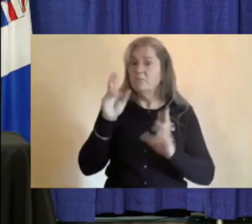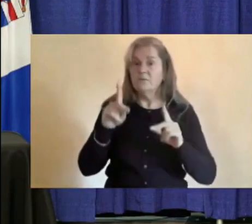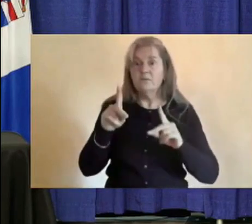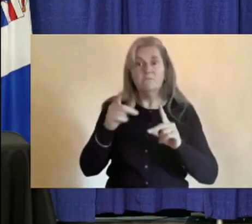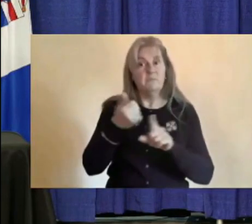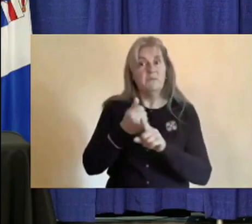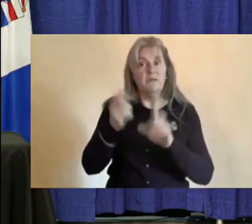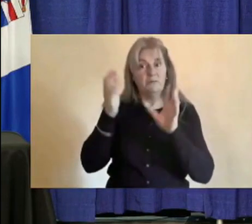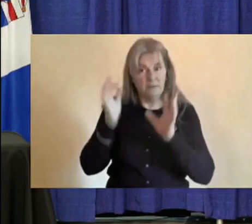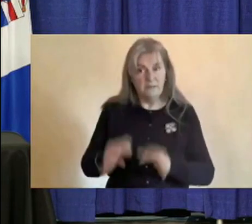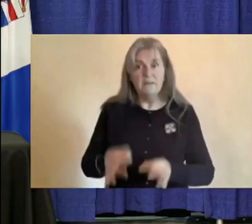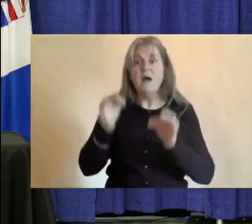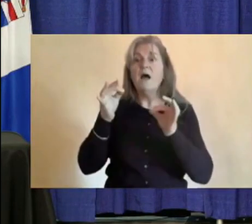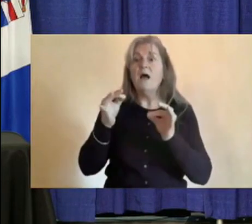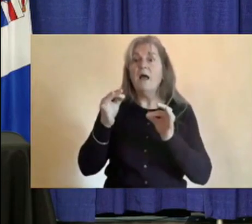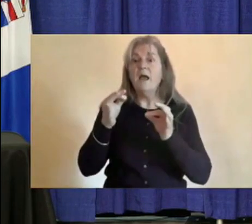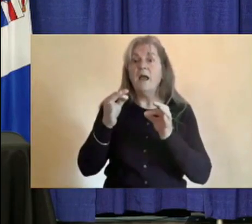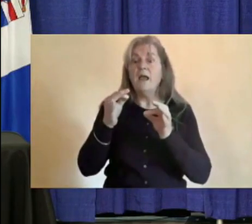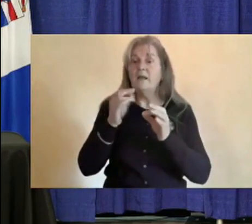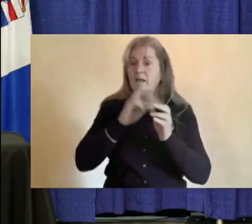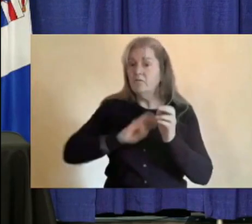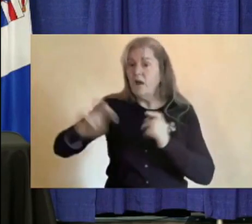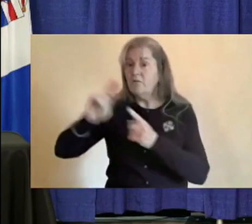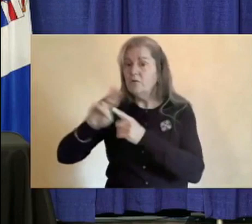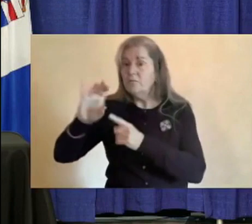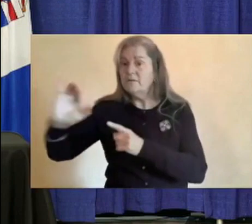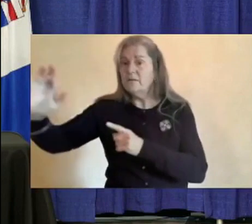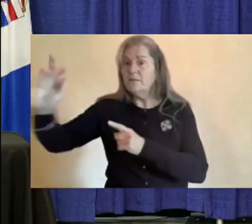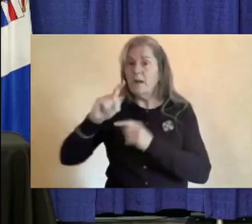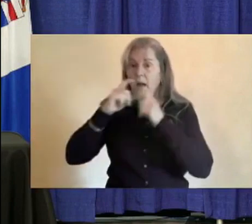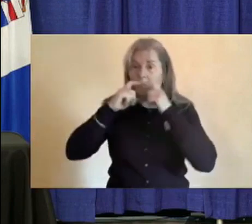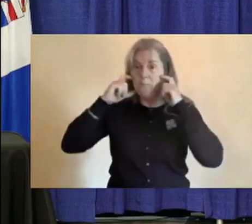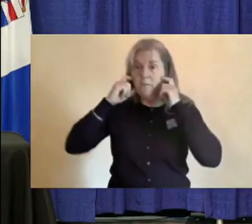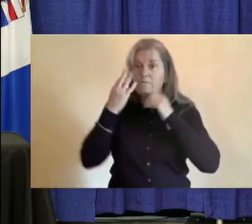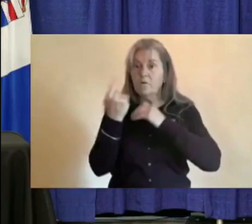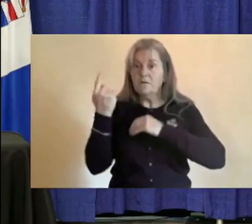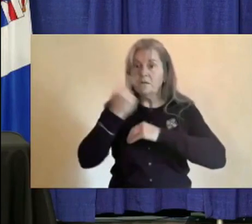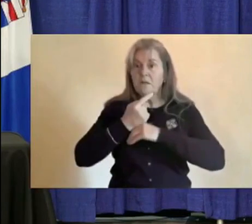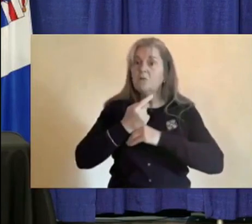also would say that it's not